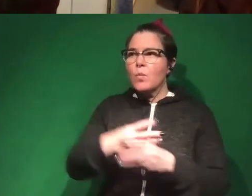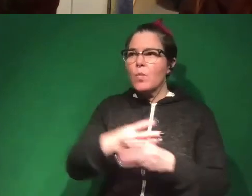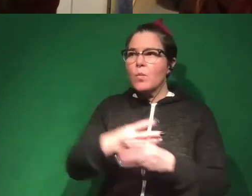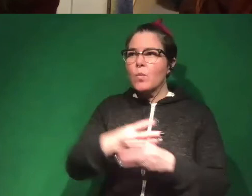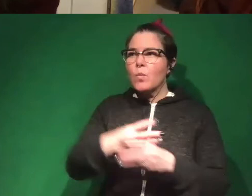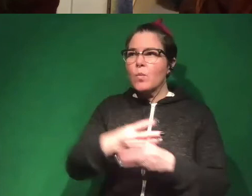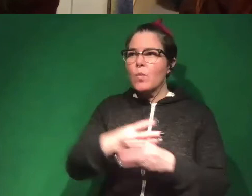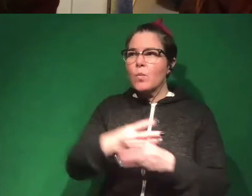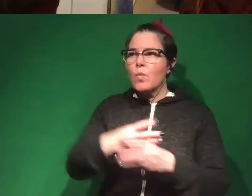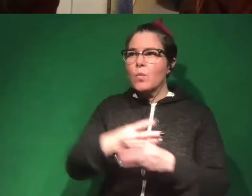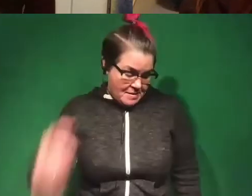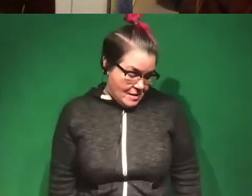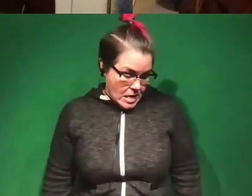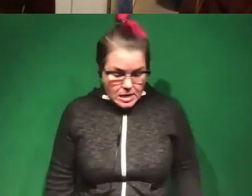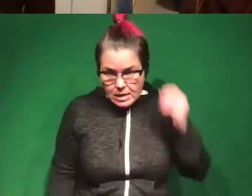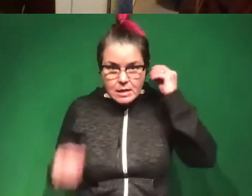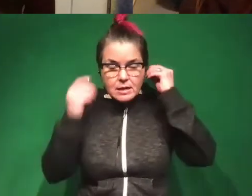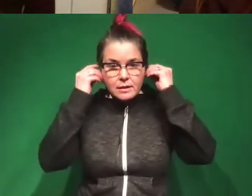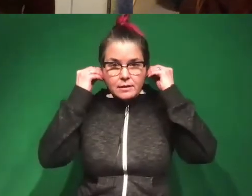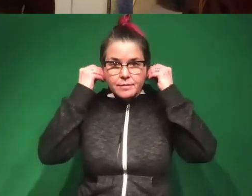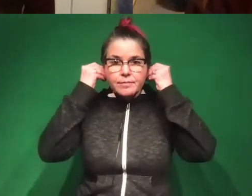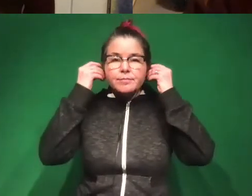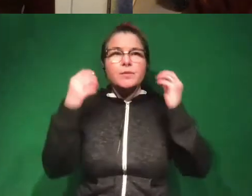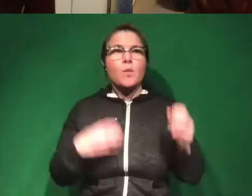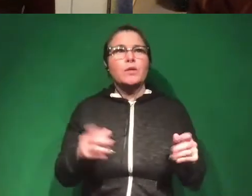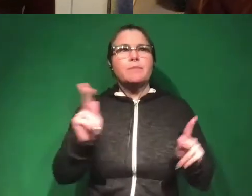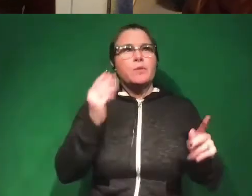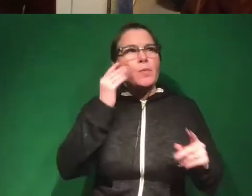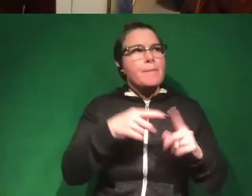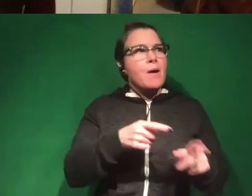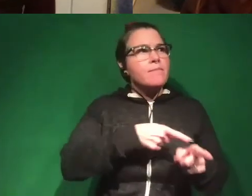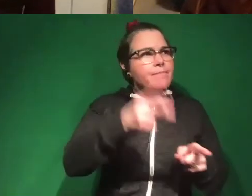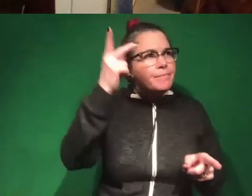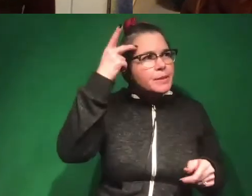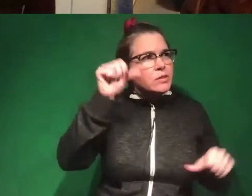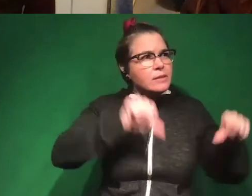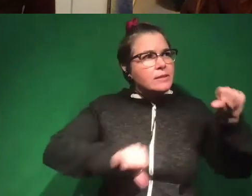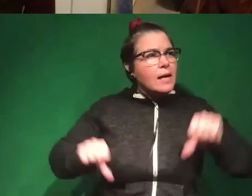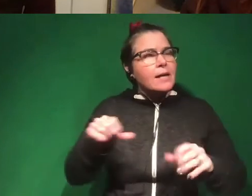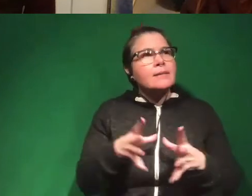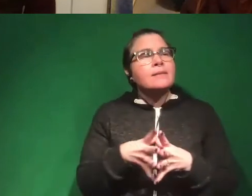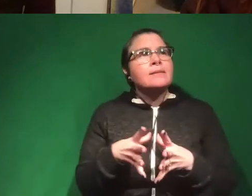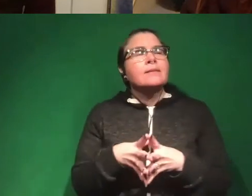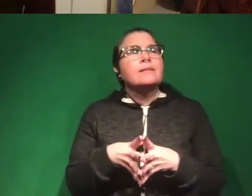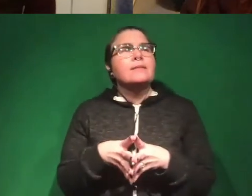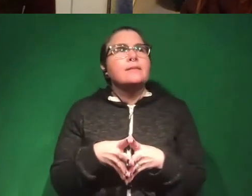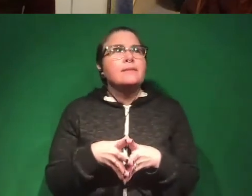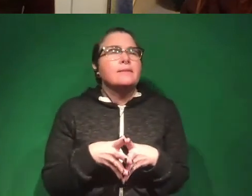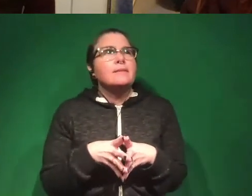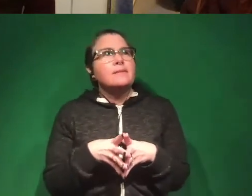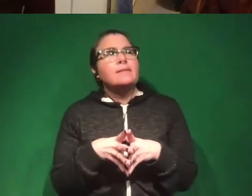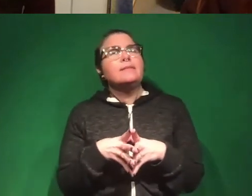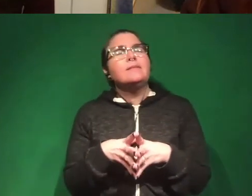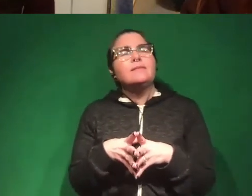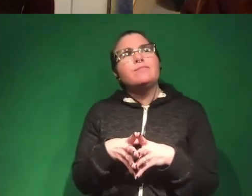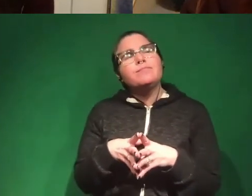Okay. Uh, uh, what I wish people knew about the field is that it is, it